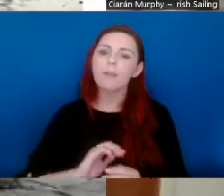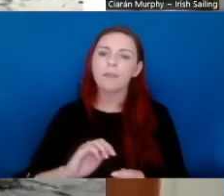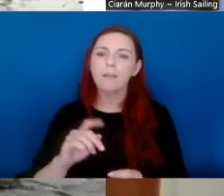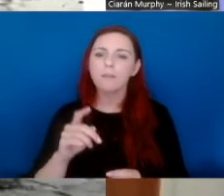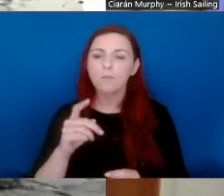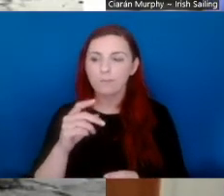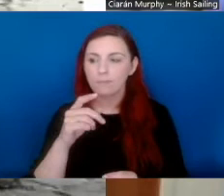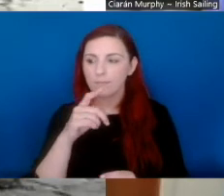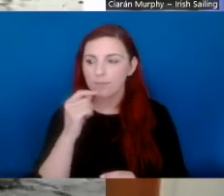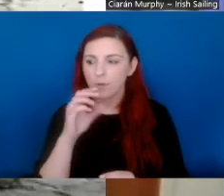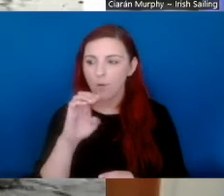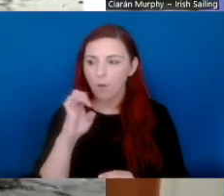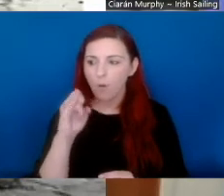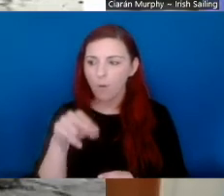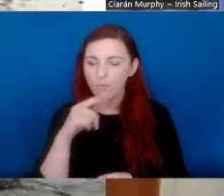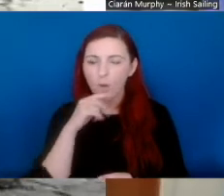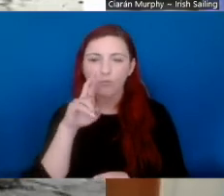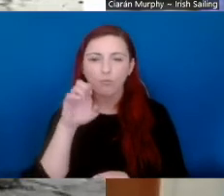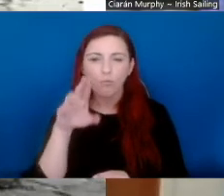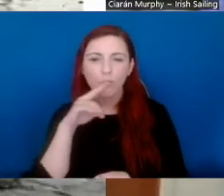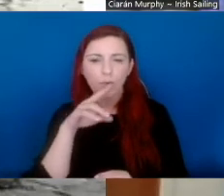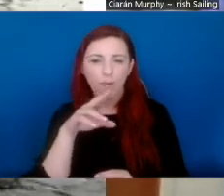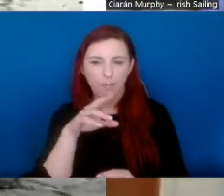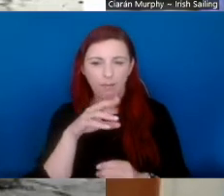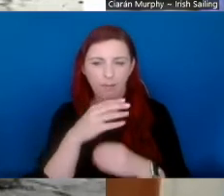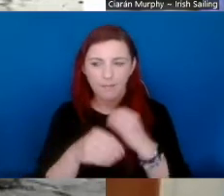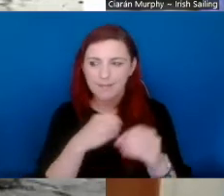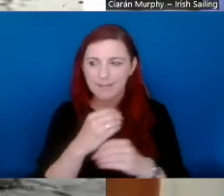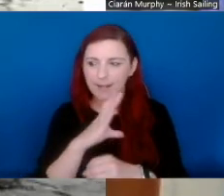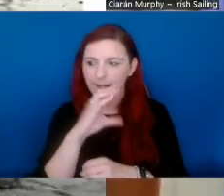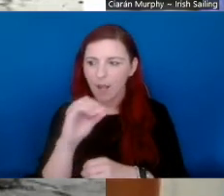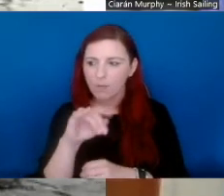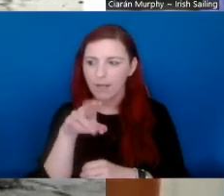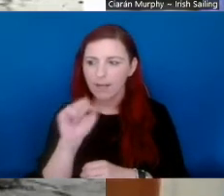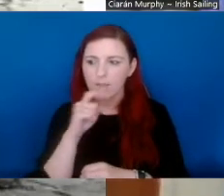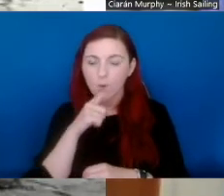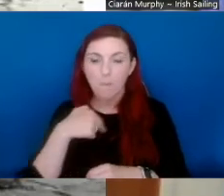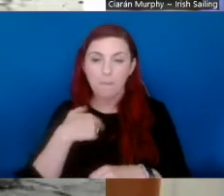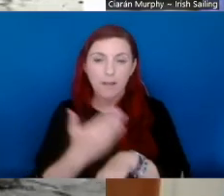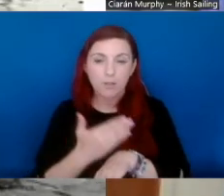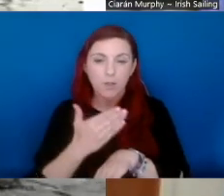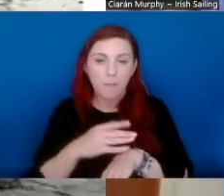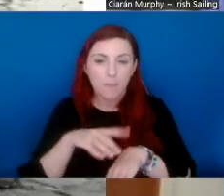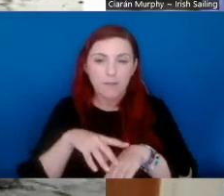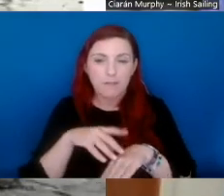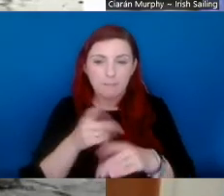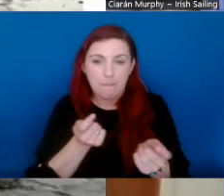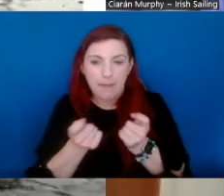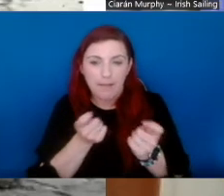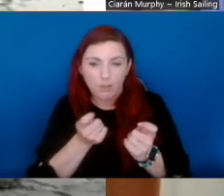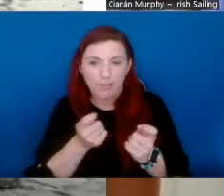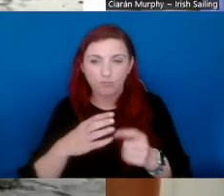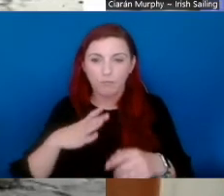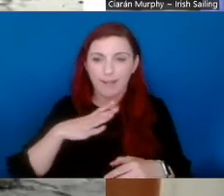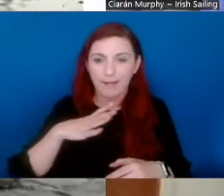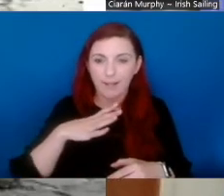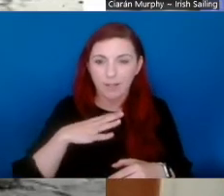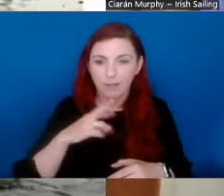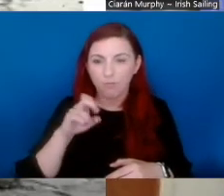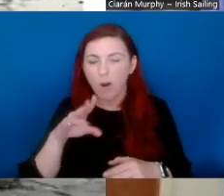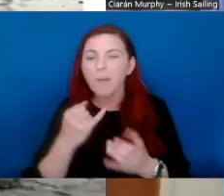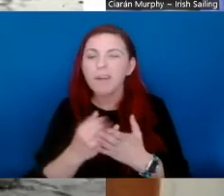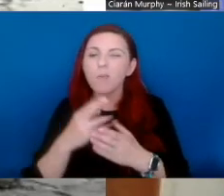Yeah, so I'm Owen Hogan. So the Rural Recreation Office of County Clare. So that job I involved managing, um, most of the recreation within the county. So that's generally